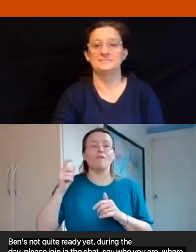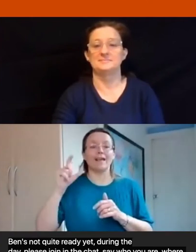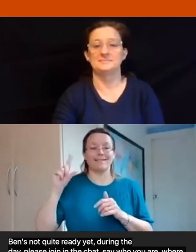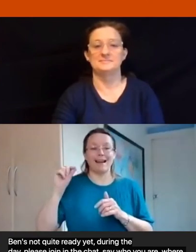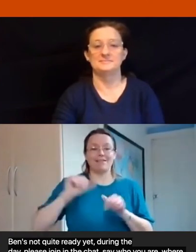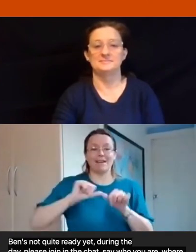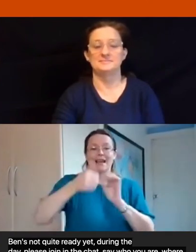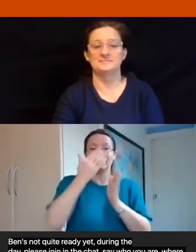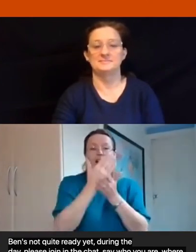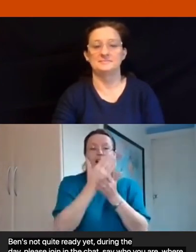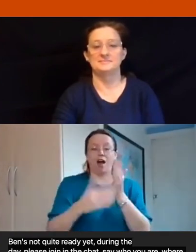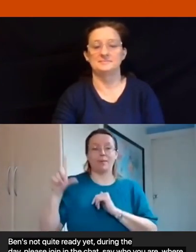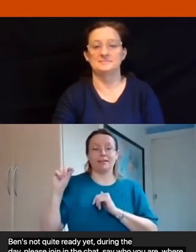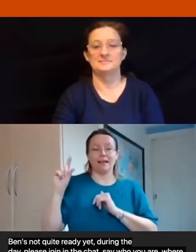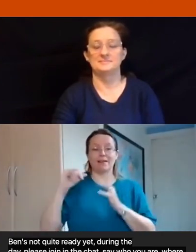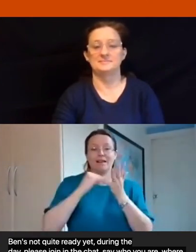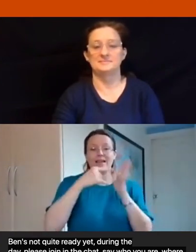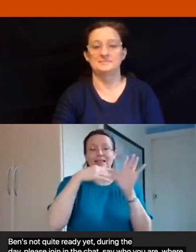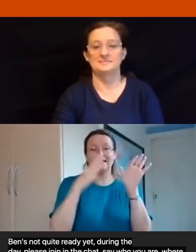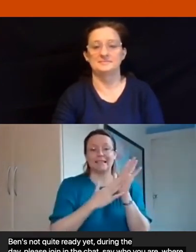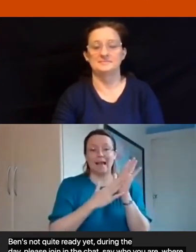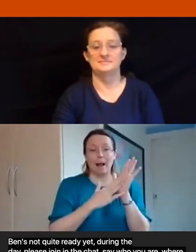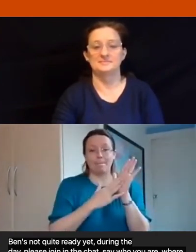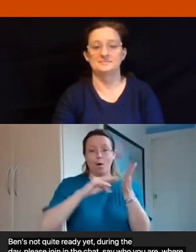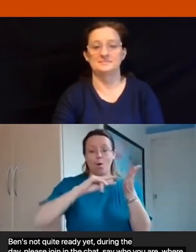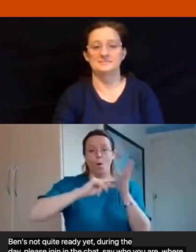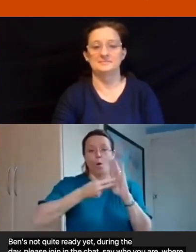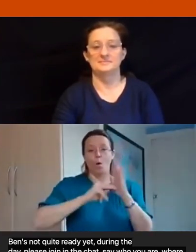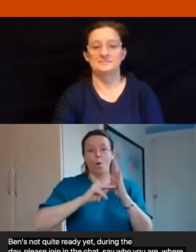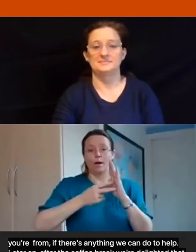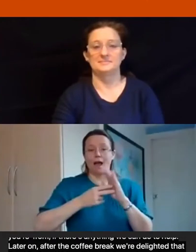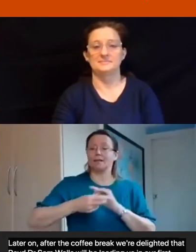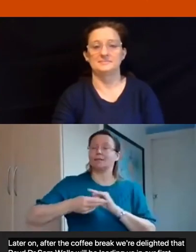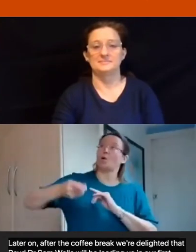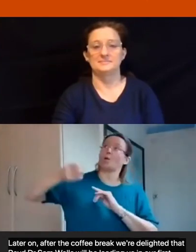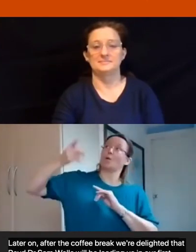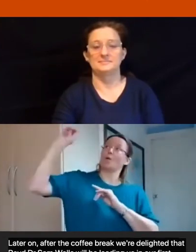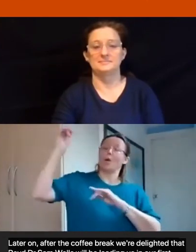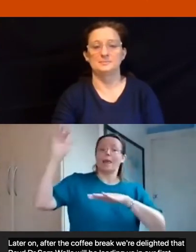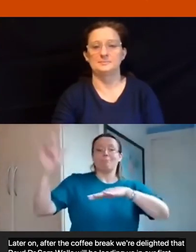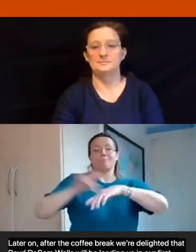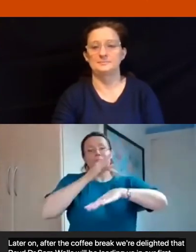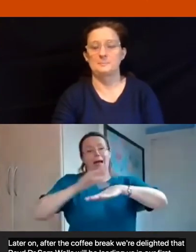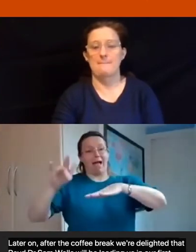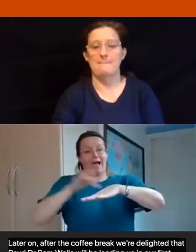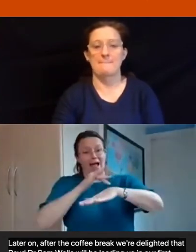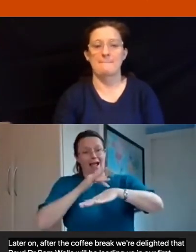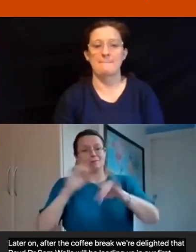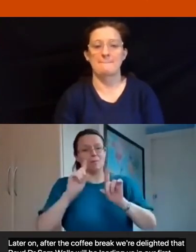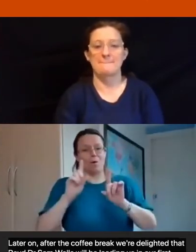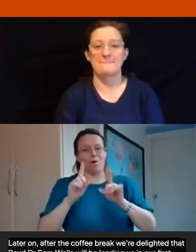leading us in our first ever godly play on zoom godly play is a way of